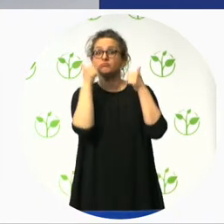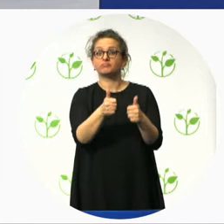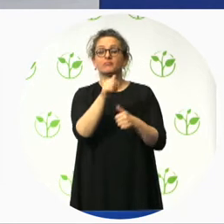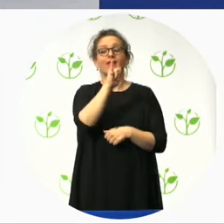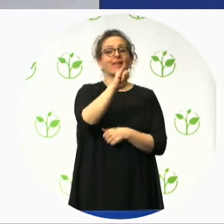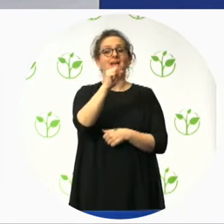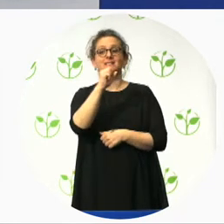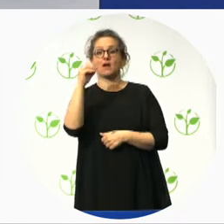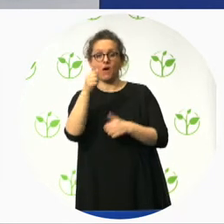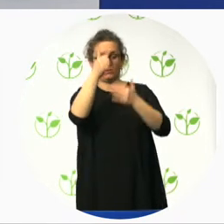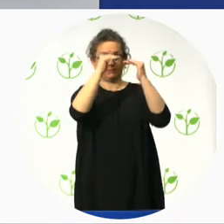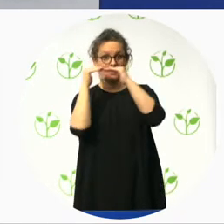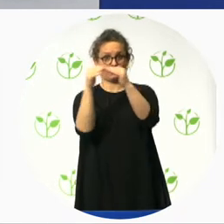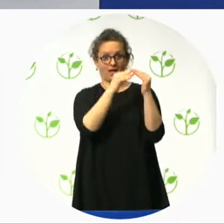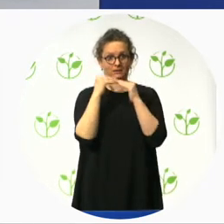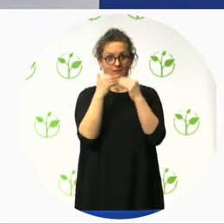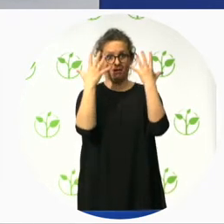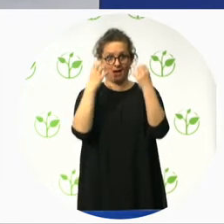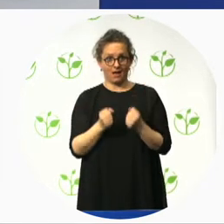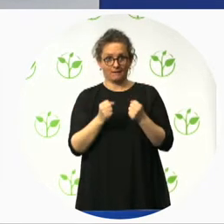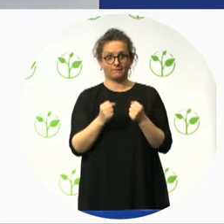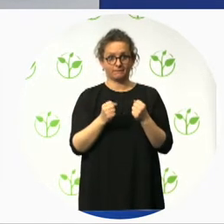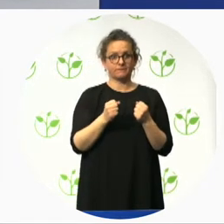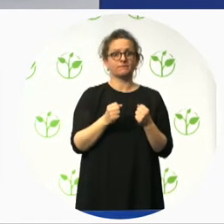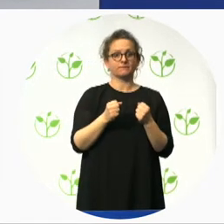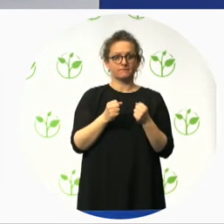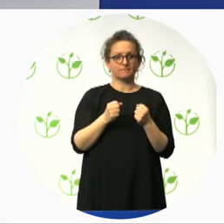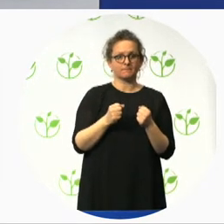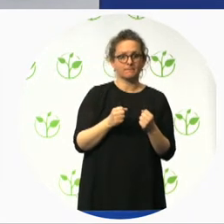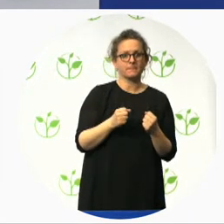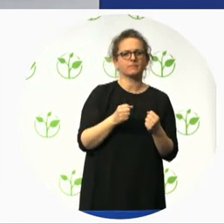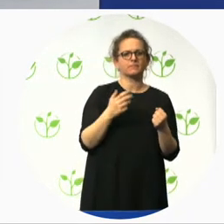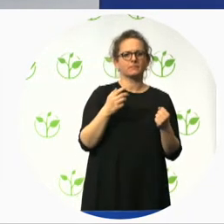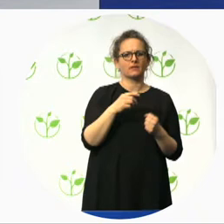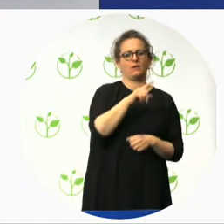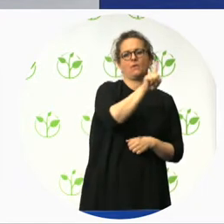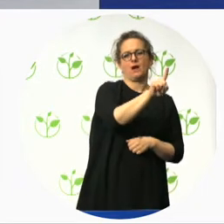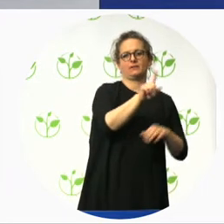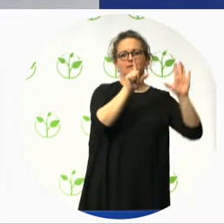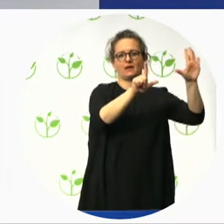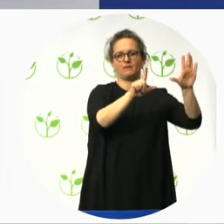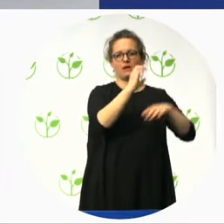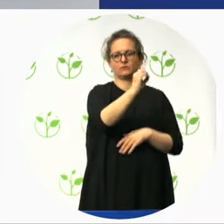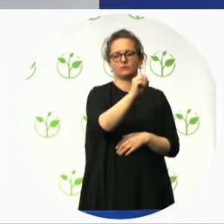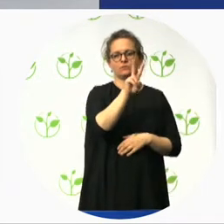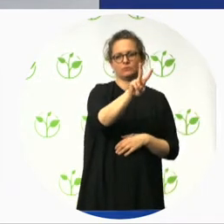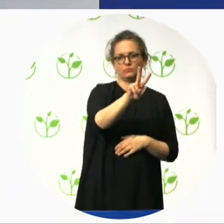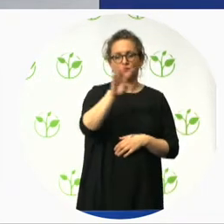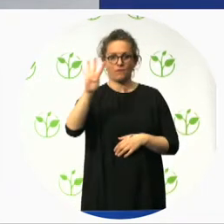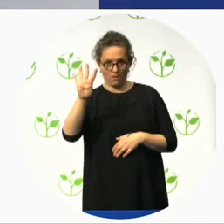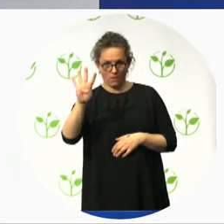for bodies operating certification of persons. The benefits of this program include the inclusion of